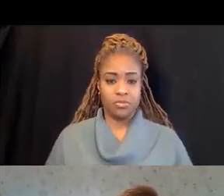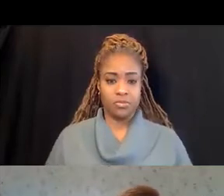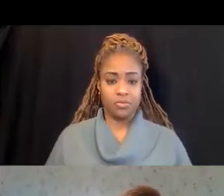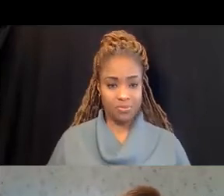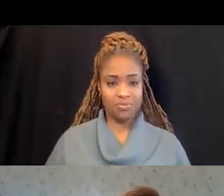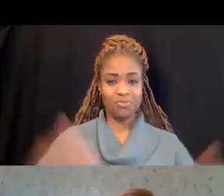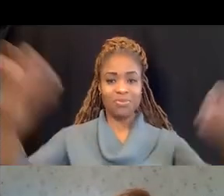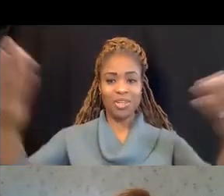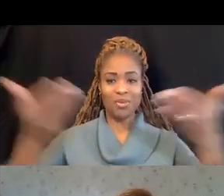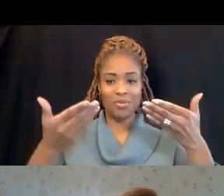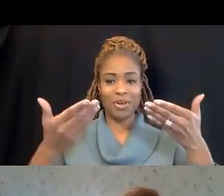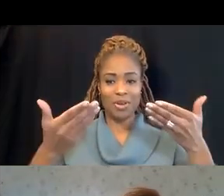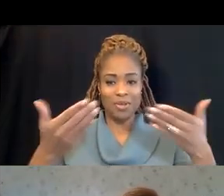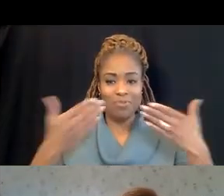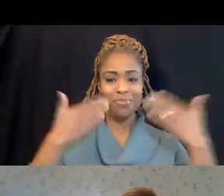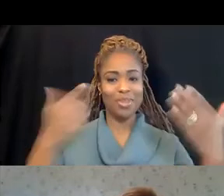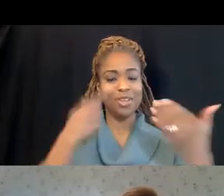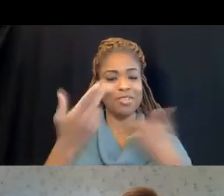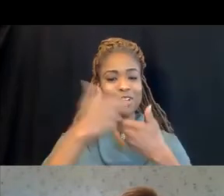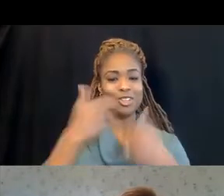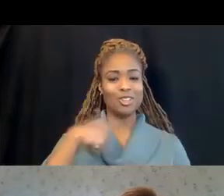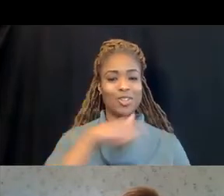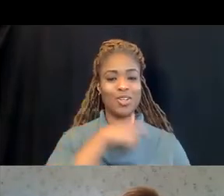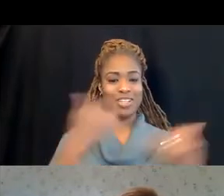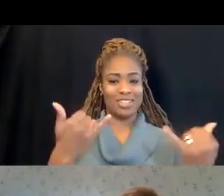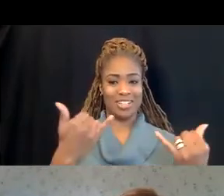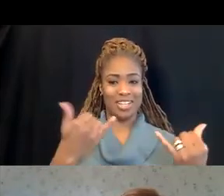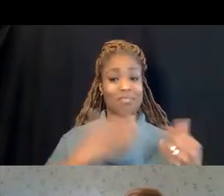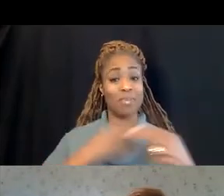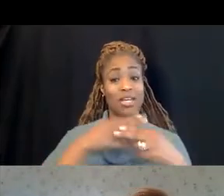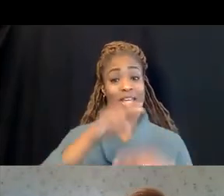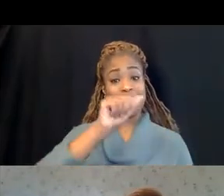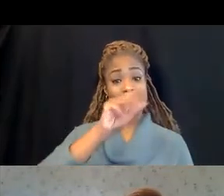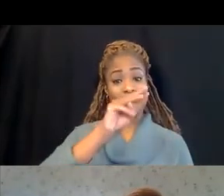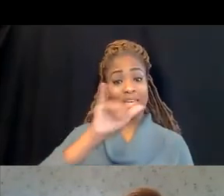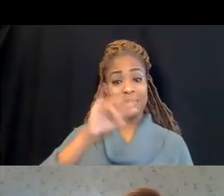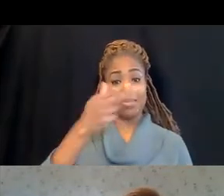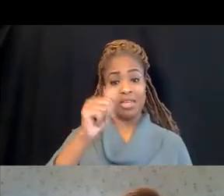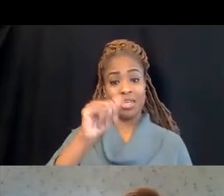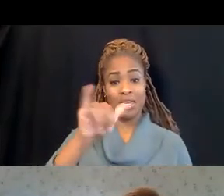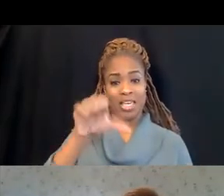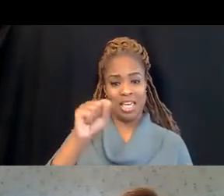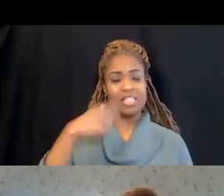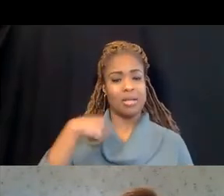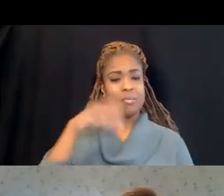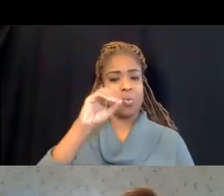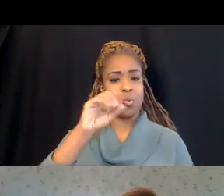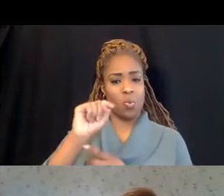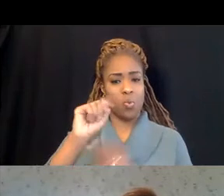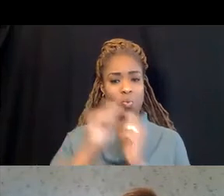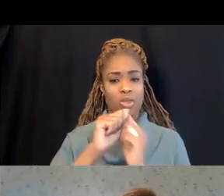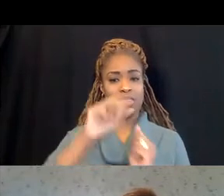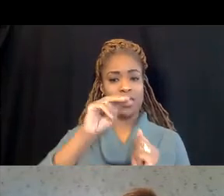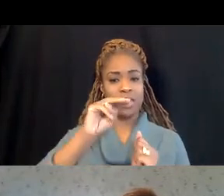Welcome and thank you for joining us today. My name is Amy Hayes and I'm an occupational therapist with Michigan